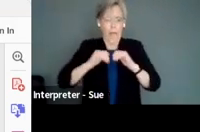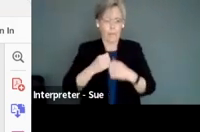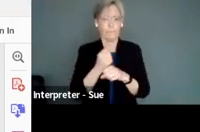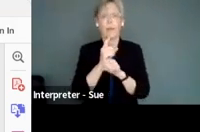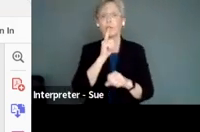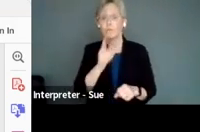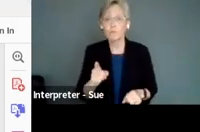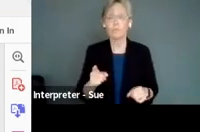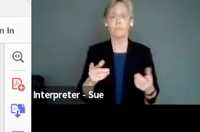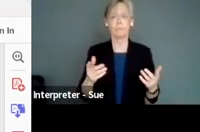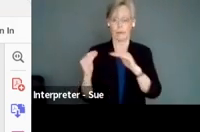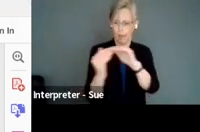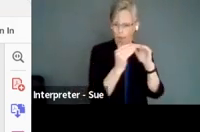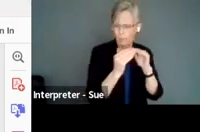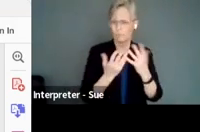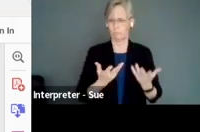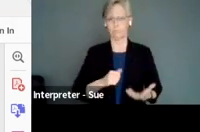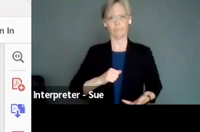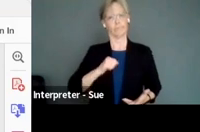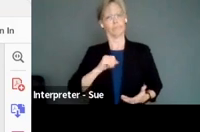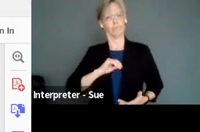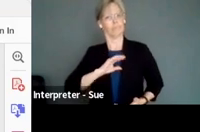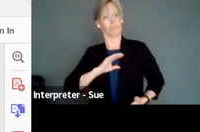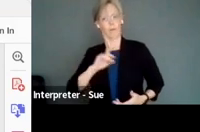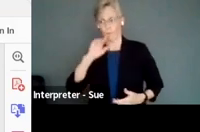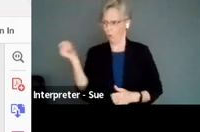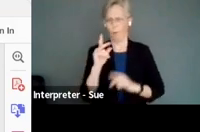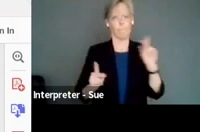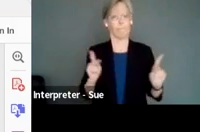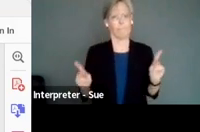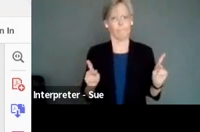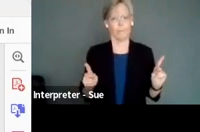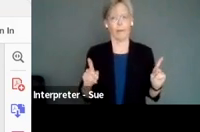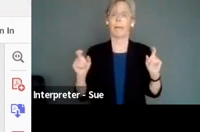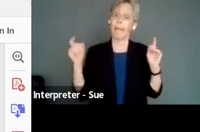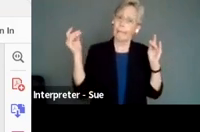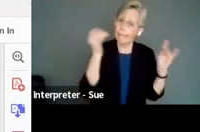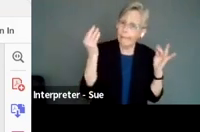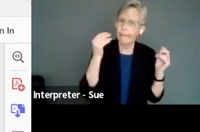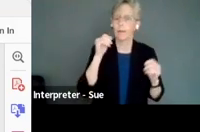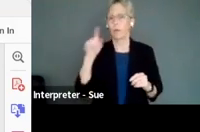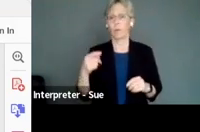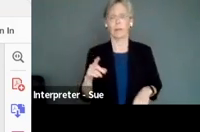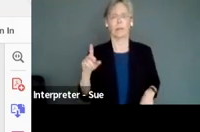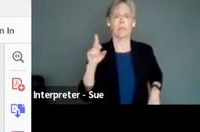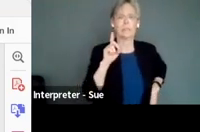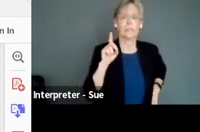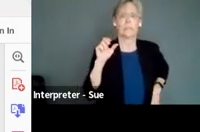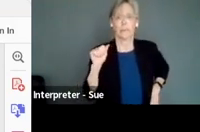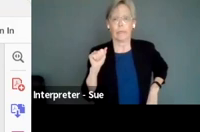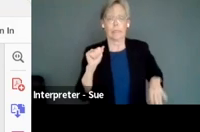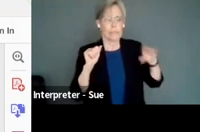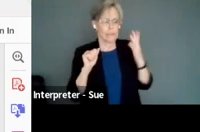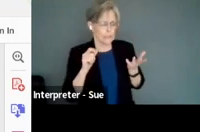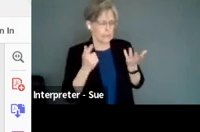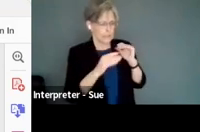dignity for everybody? And so it's just again, another reminder to think about this, not just in terms of of disability in this one flatted